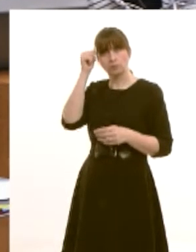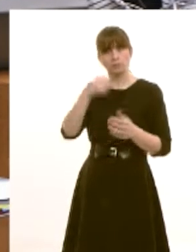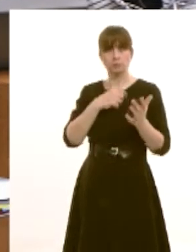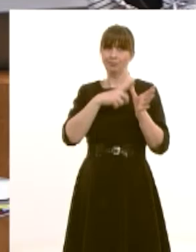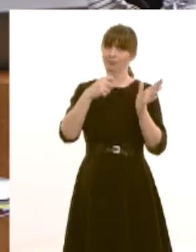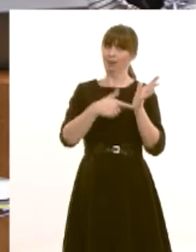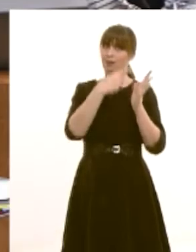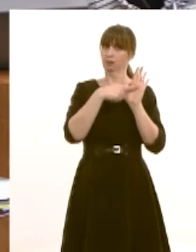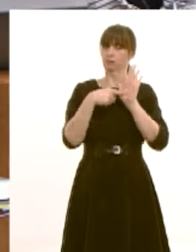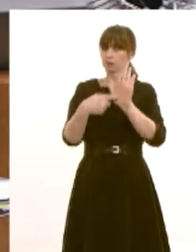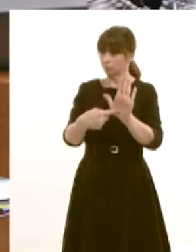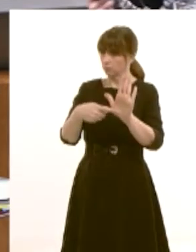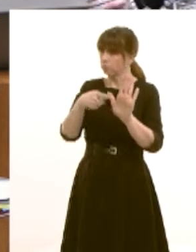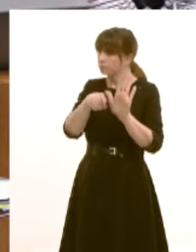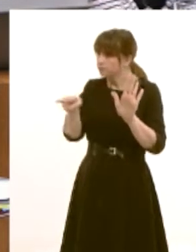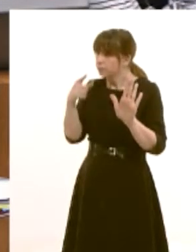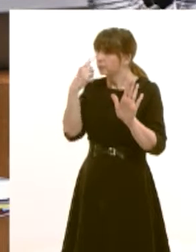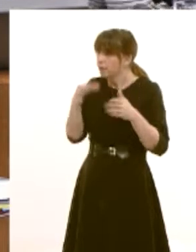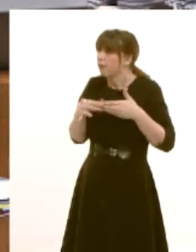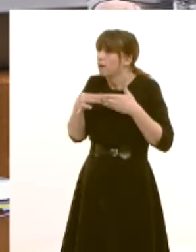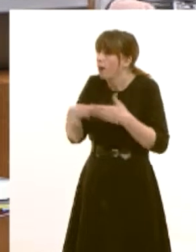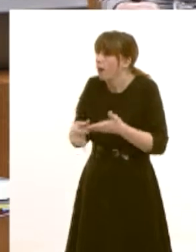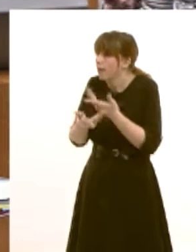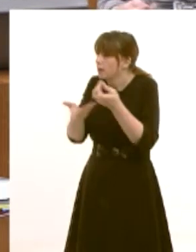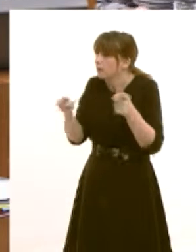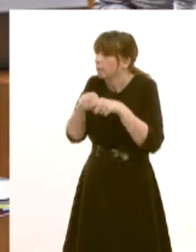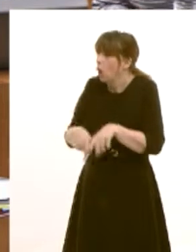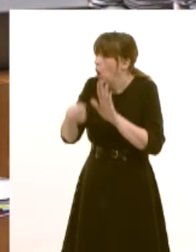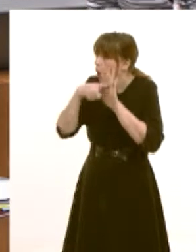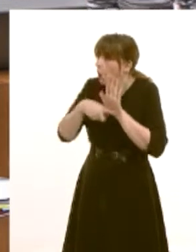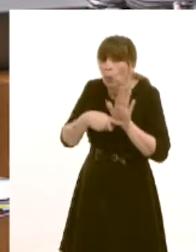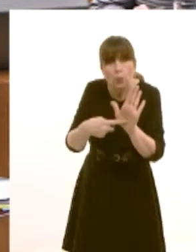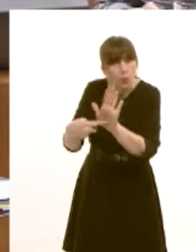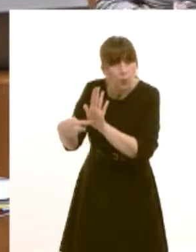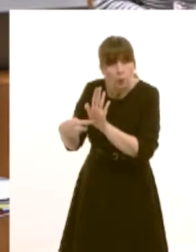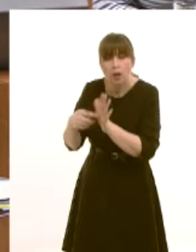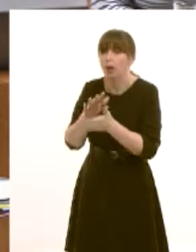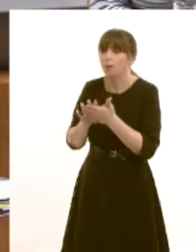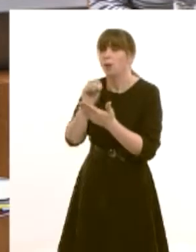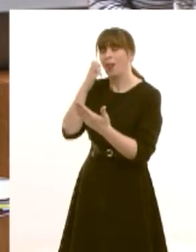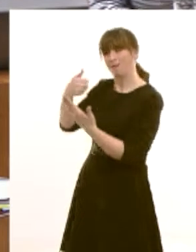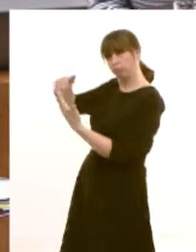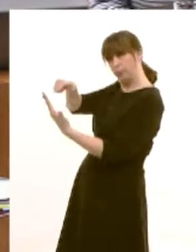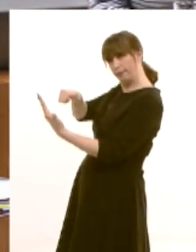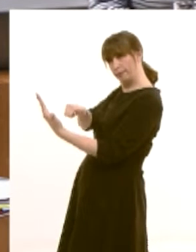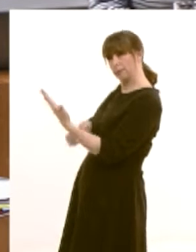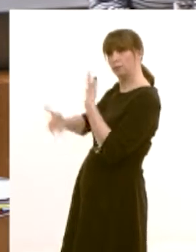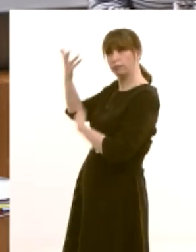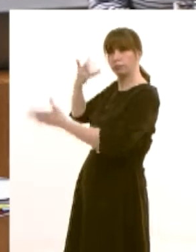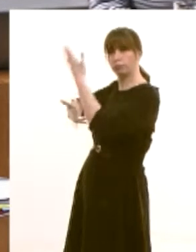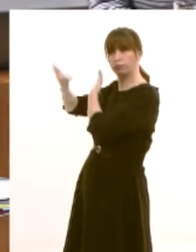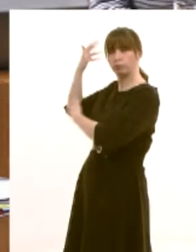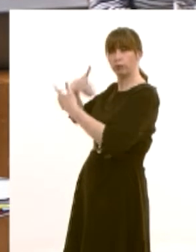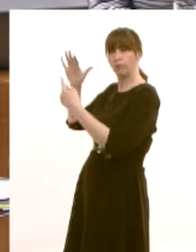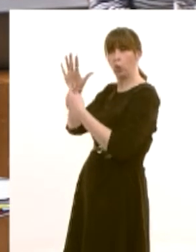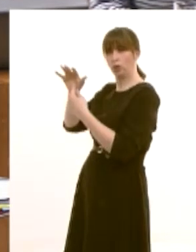guidance that will be created uh that will mean that there will be management of lists of historic assets and of